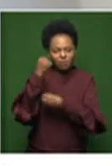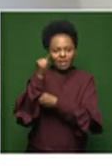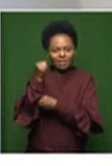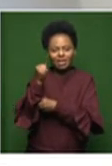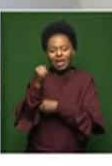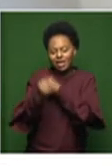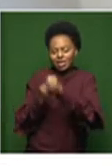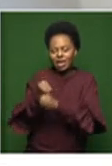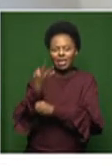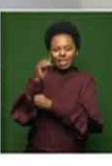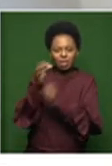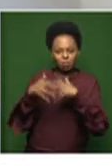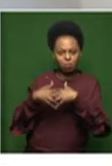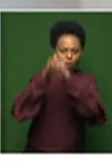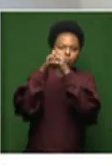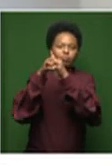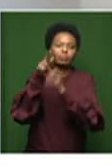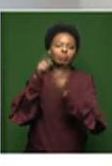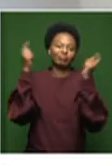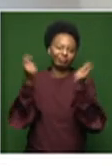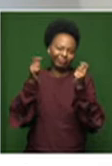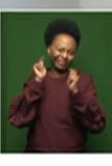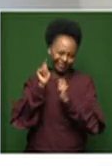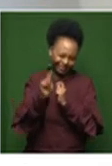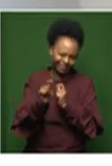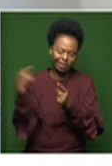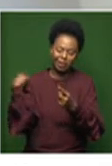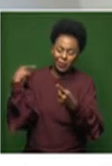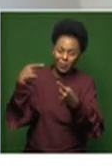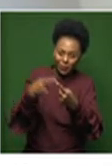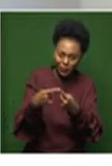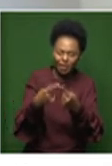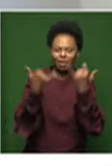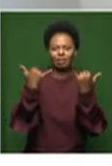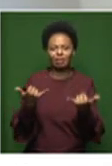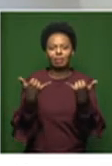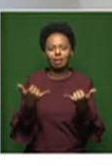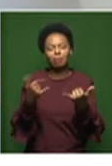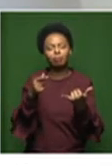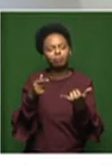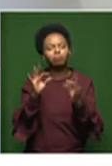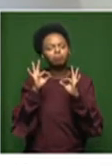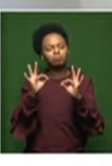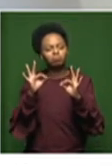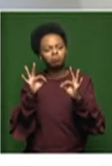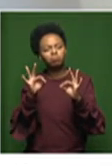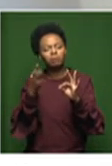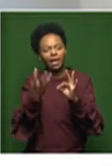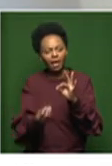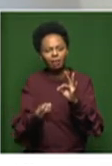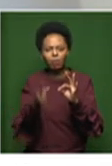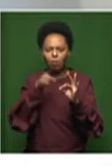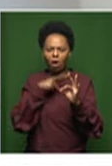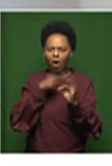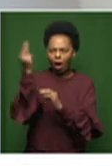anniversary year. We've managed to get this far with very open art